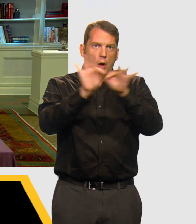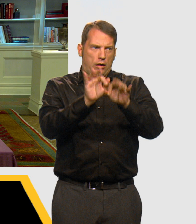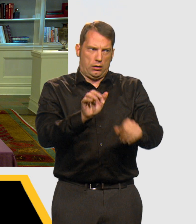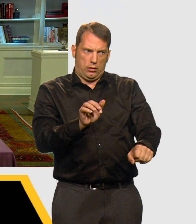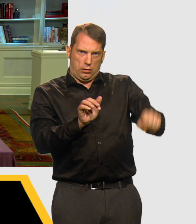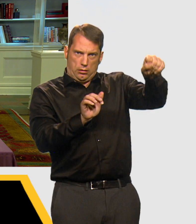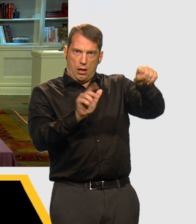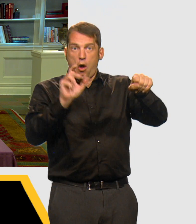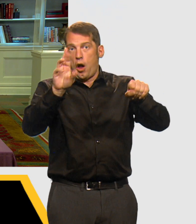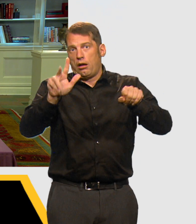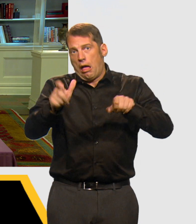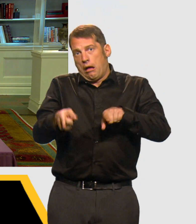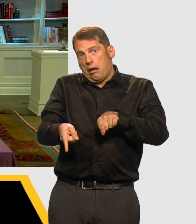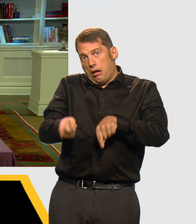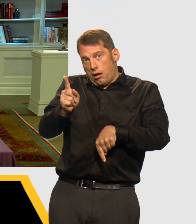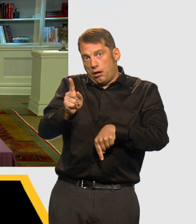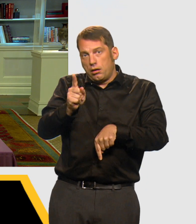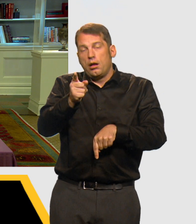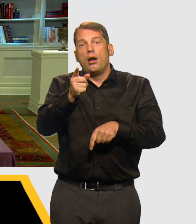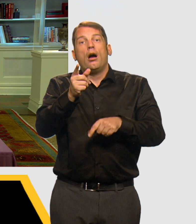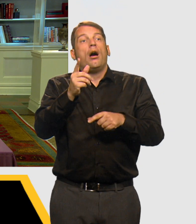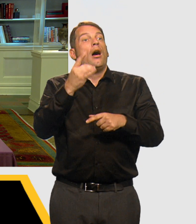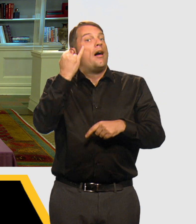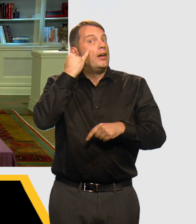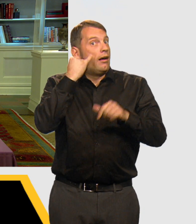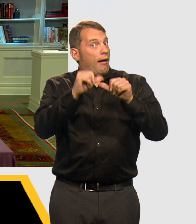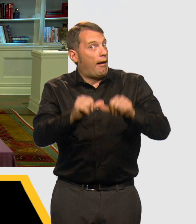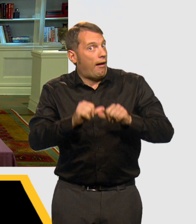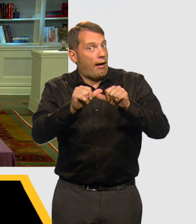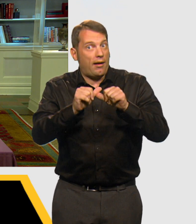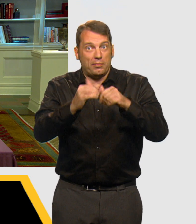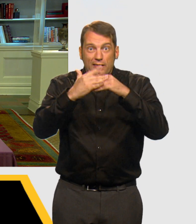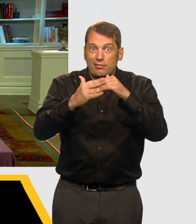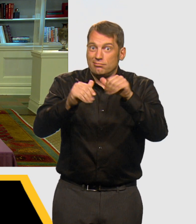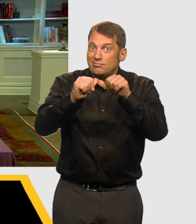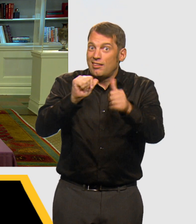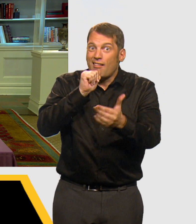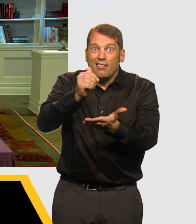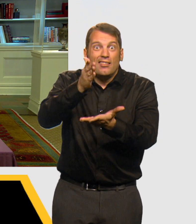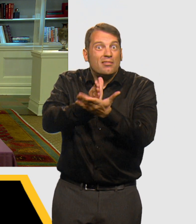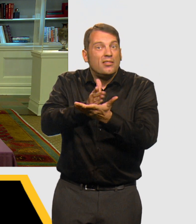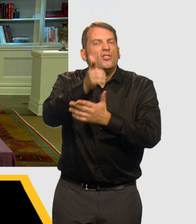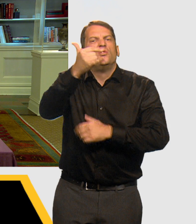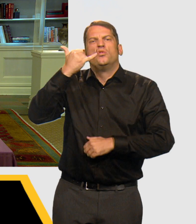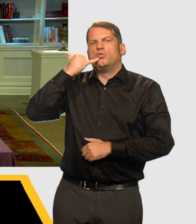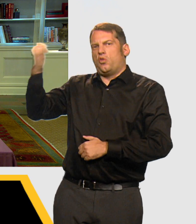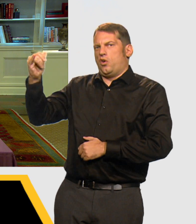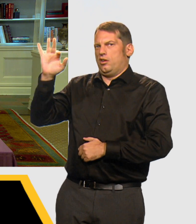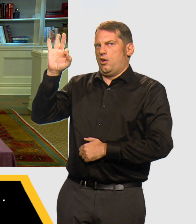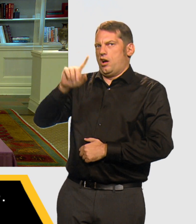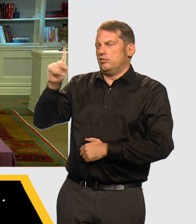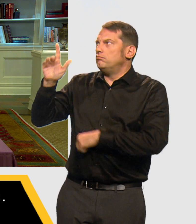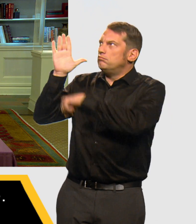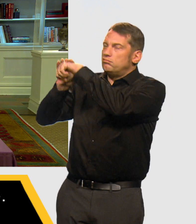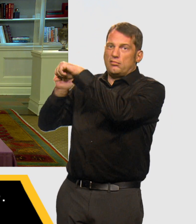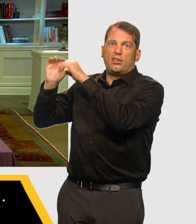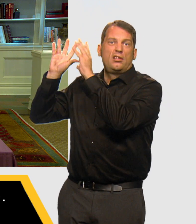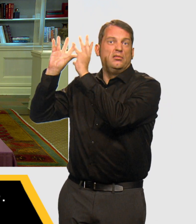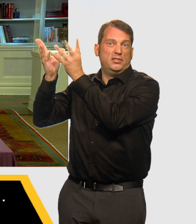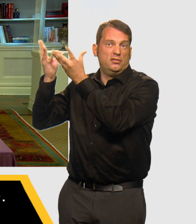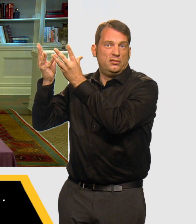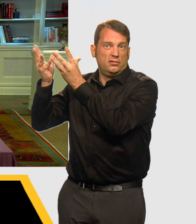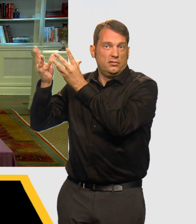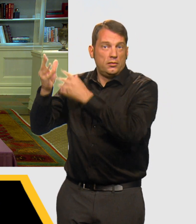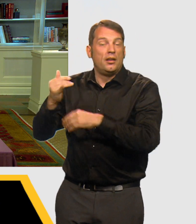If possible, raise the affected area and lie down. Dial 911 for an ambulance if bleeding does not stop.